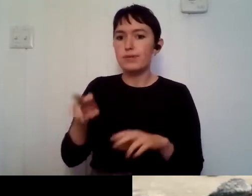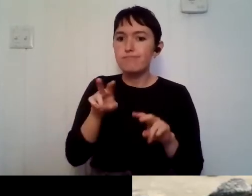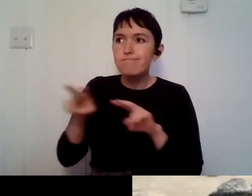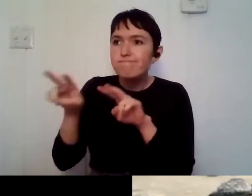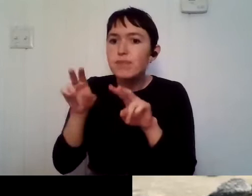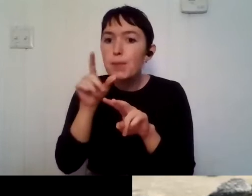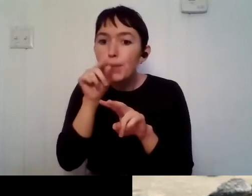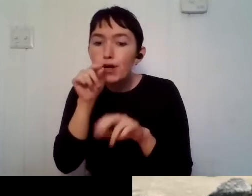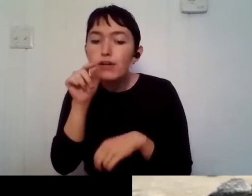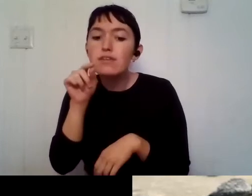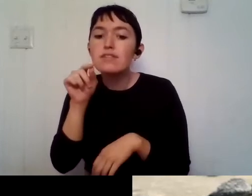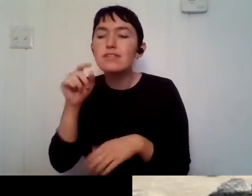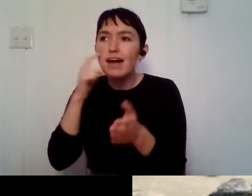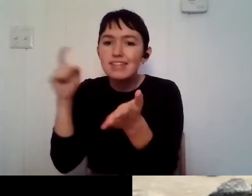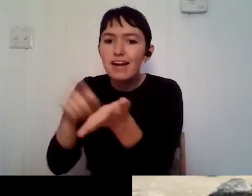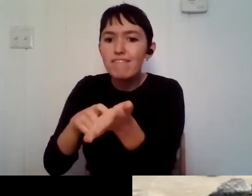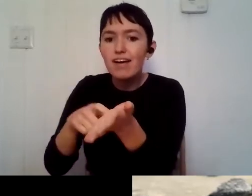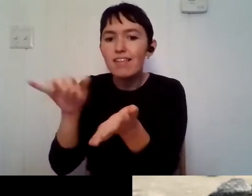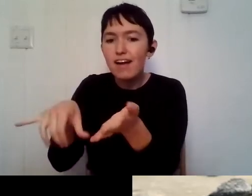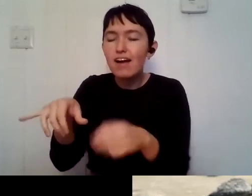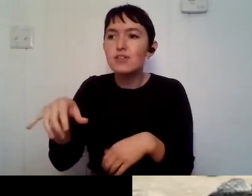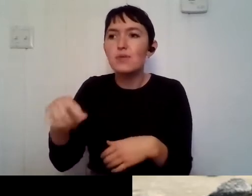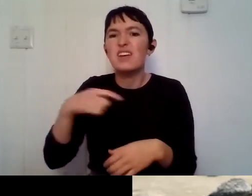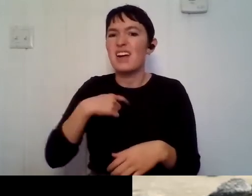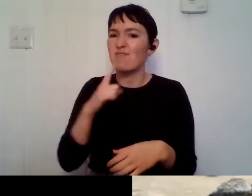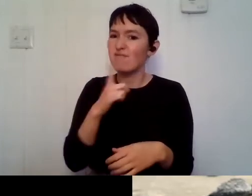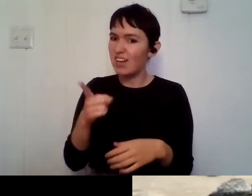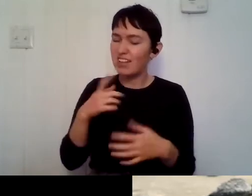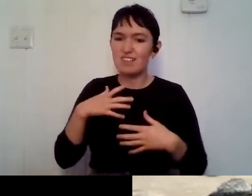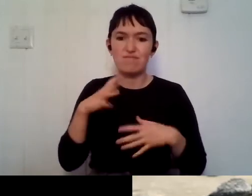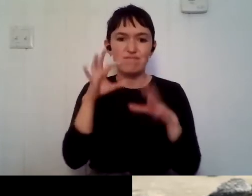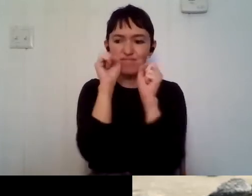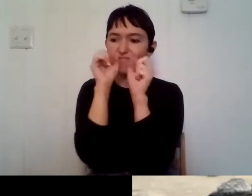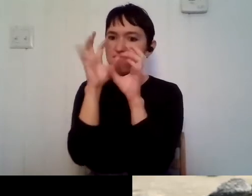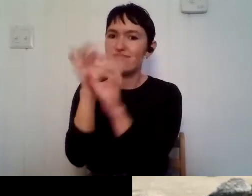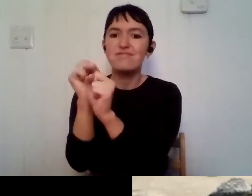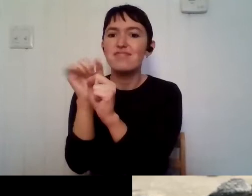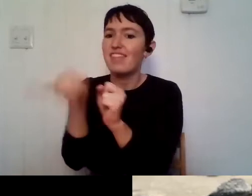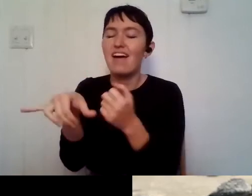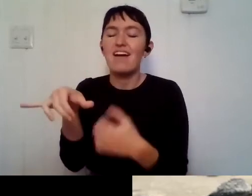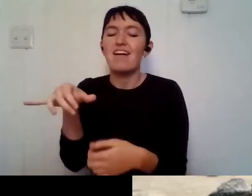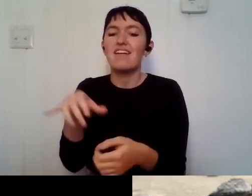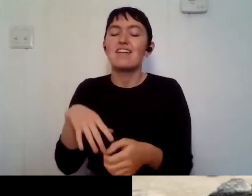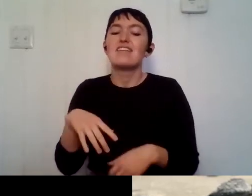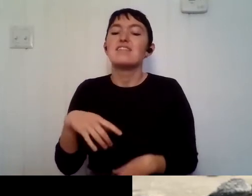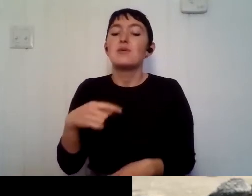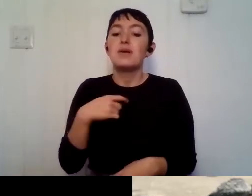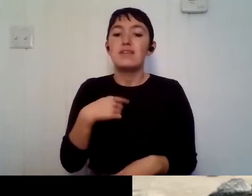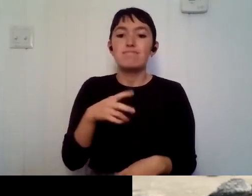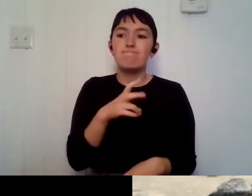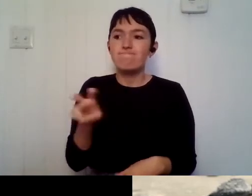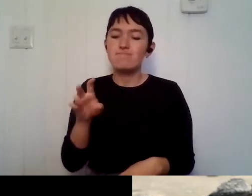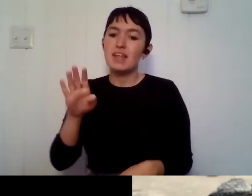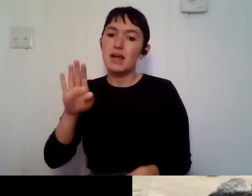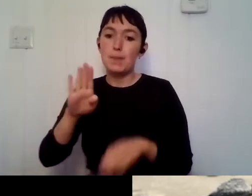identifying them. I was like, you know what? I want, I want to do this. So I actually switched my major back to biology from middle grade